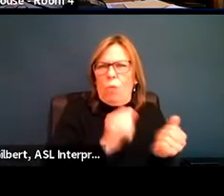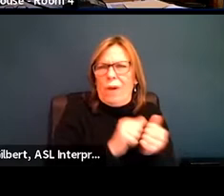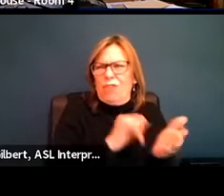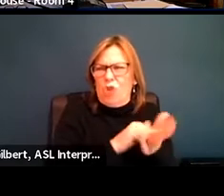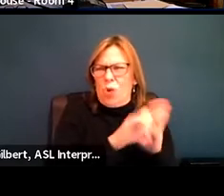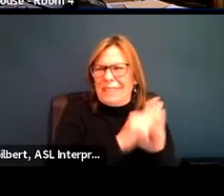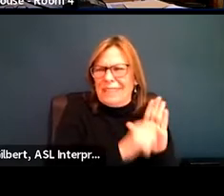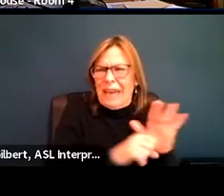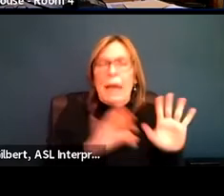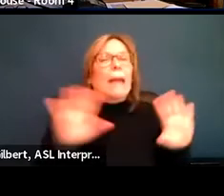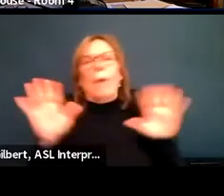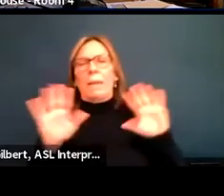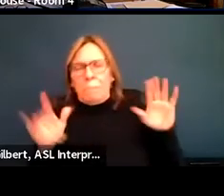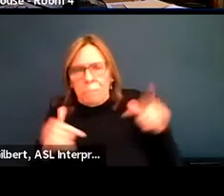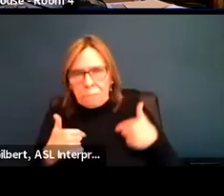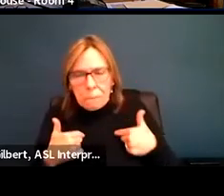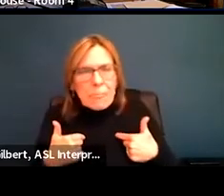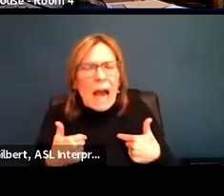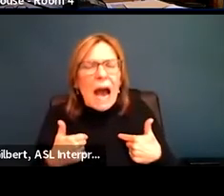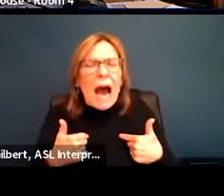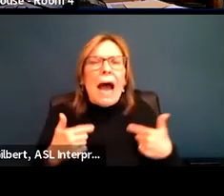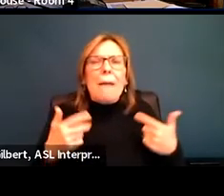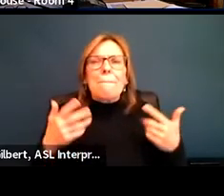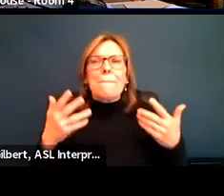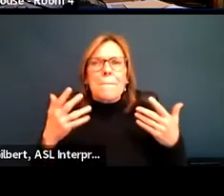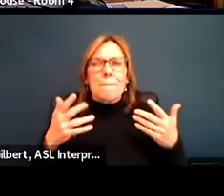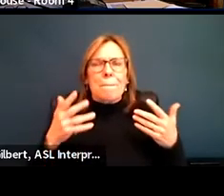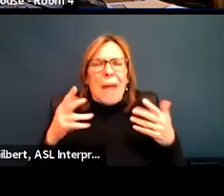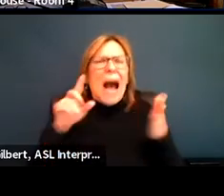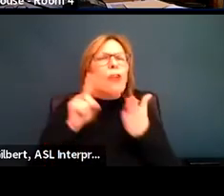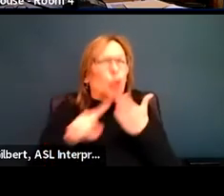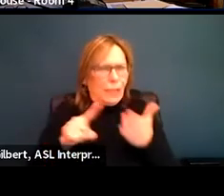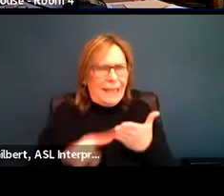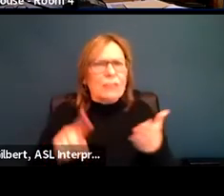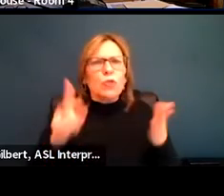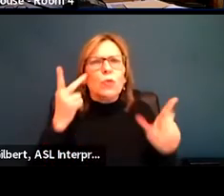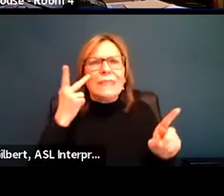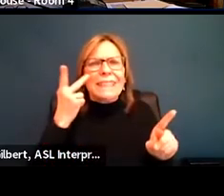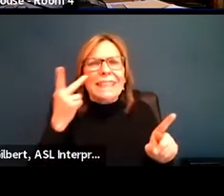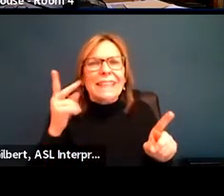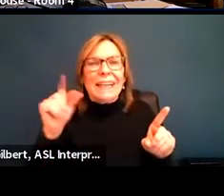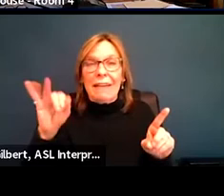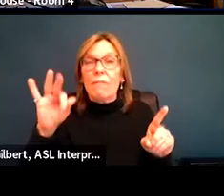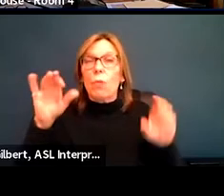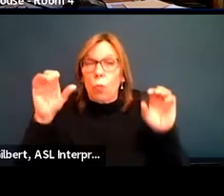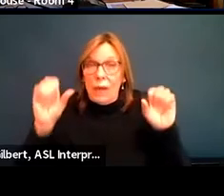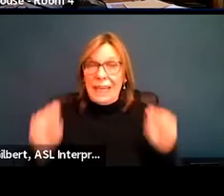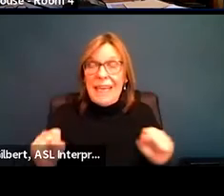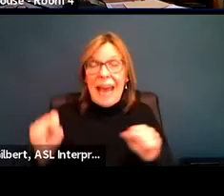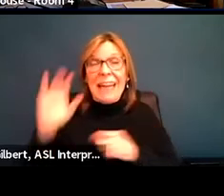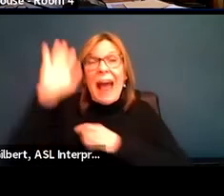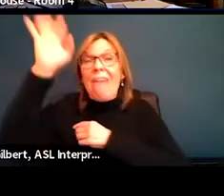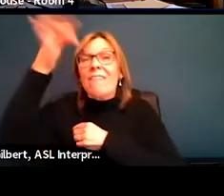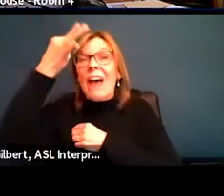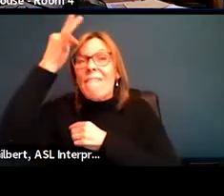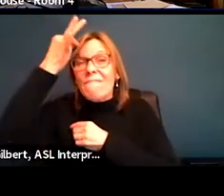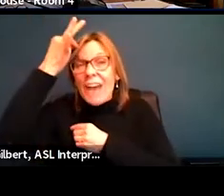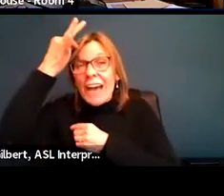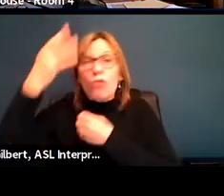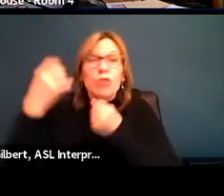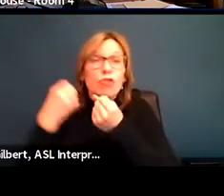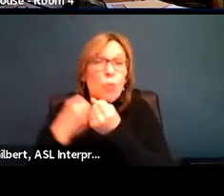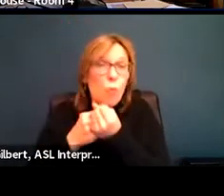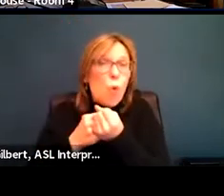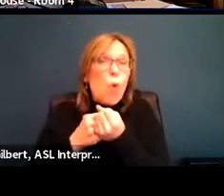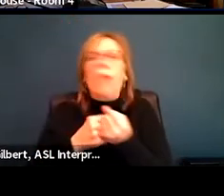I will be looking into whether we can get an audit done, um, using federal channels. If that's something that we would like to do.